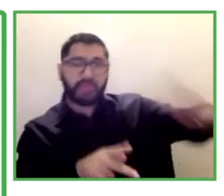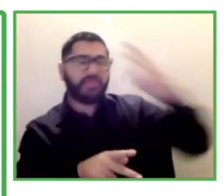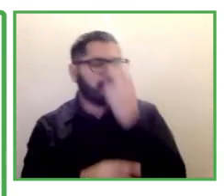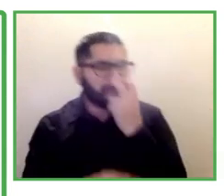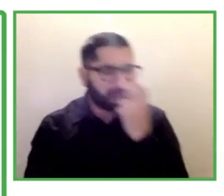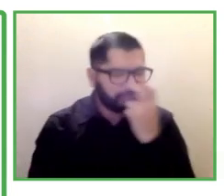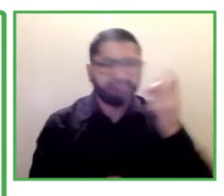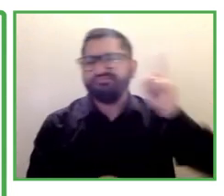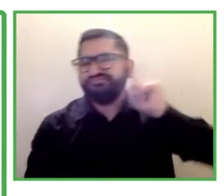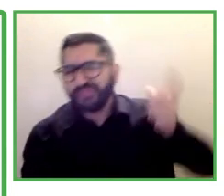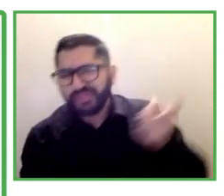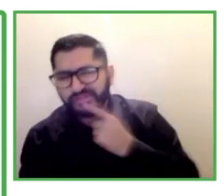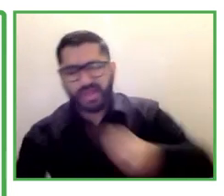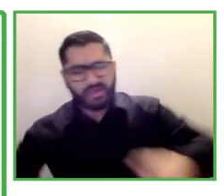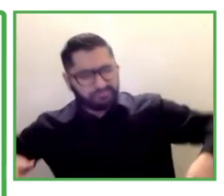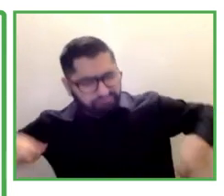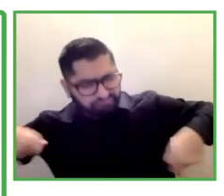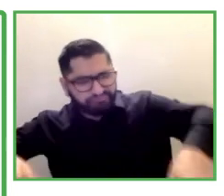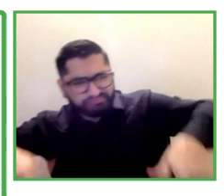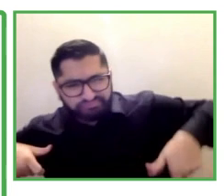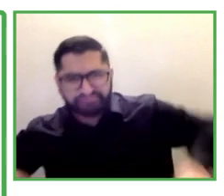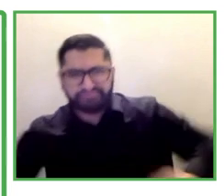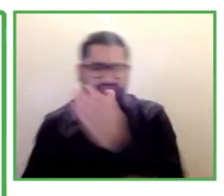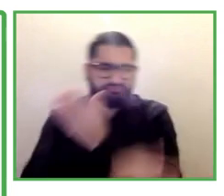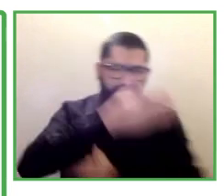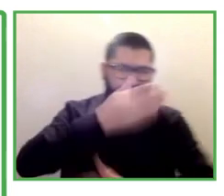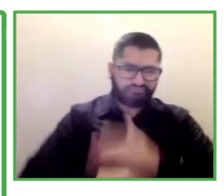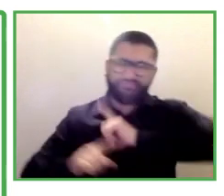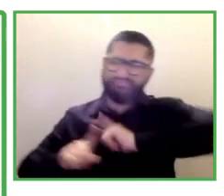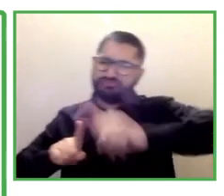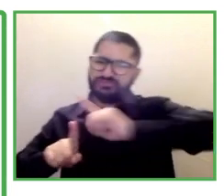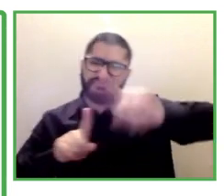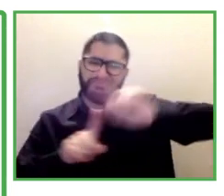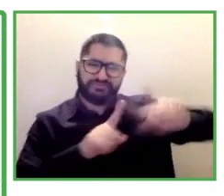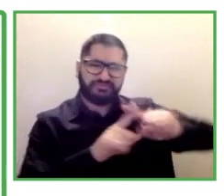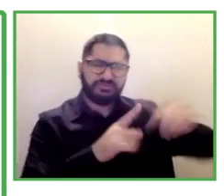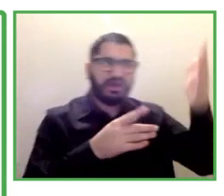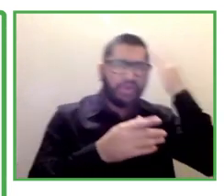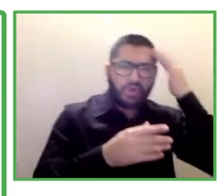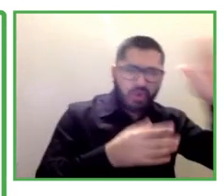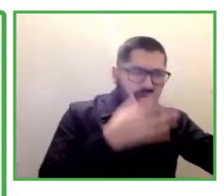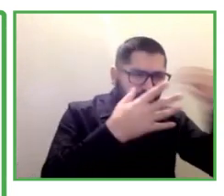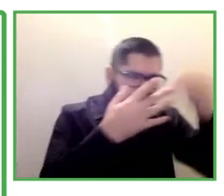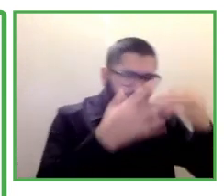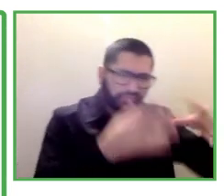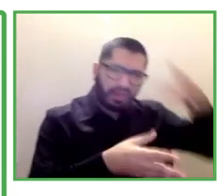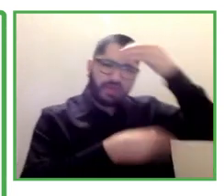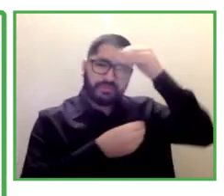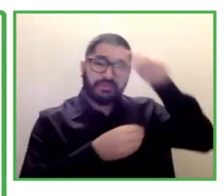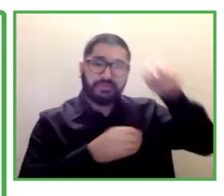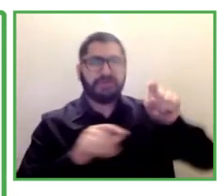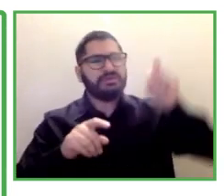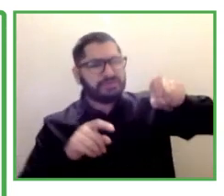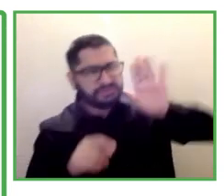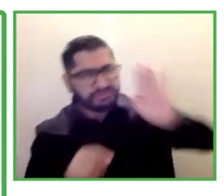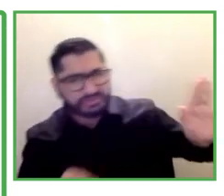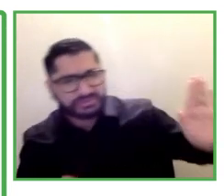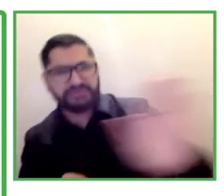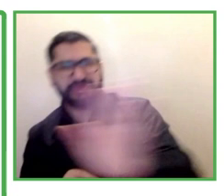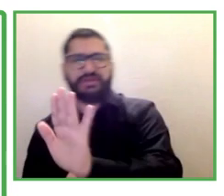sensitive to the employees that you are recruiting. Promote conversations regarding stigmas and equality.